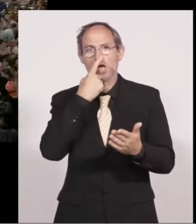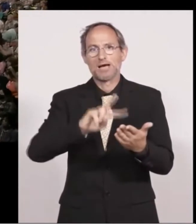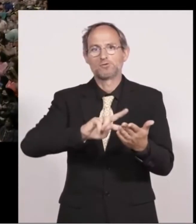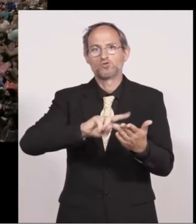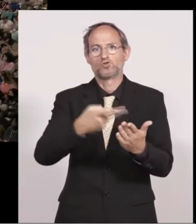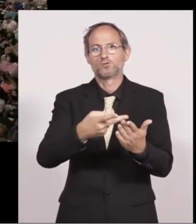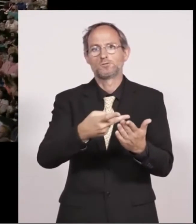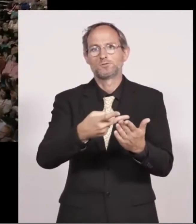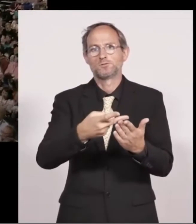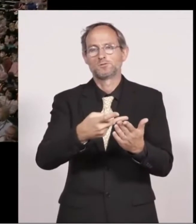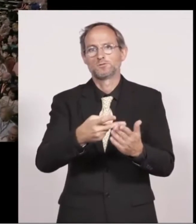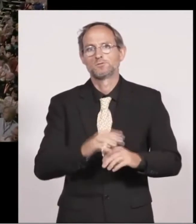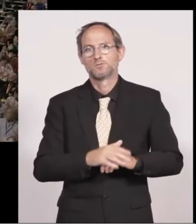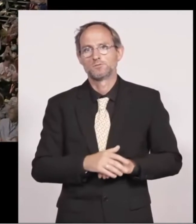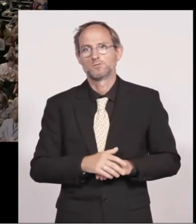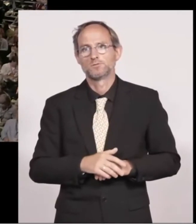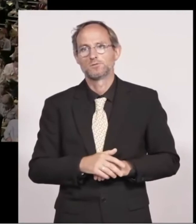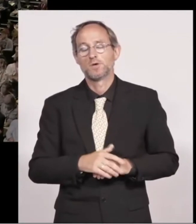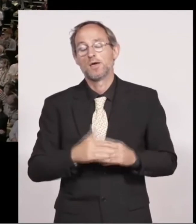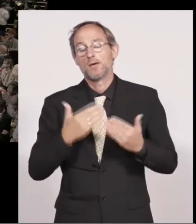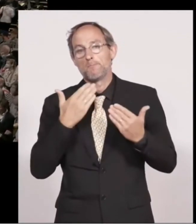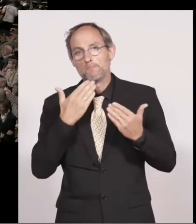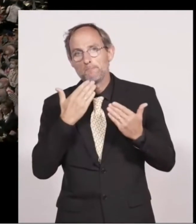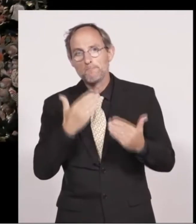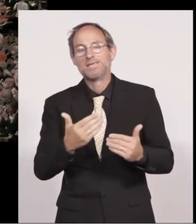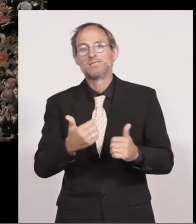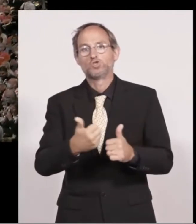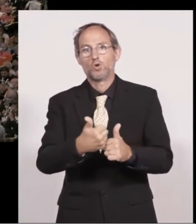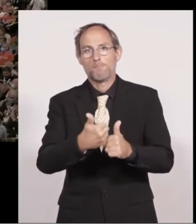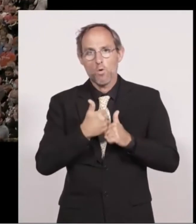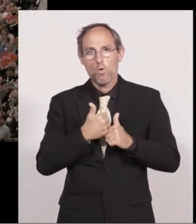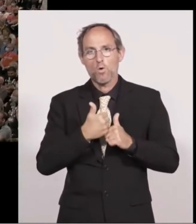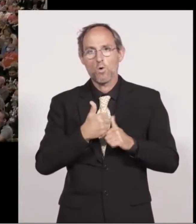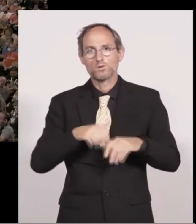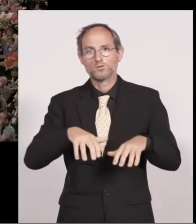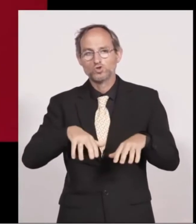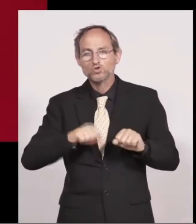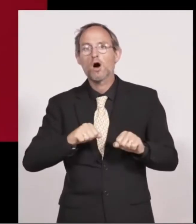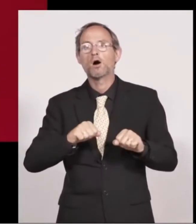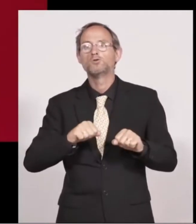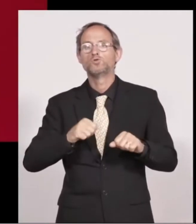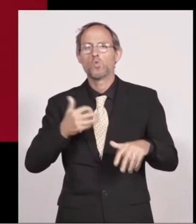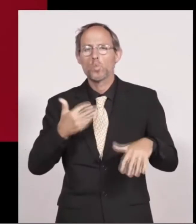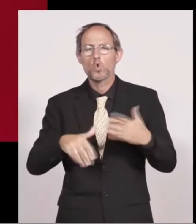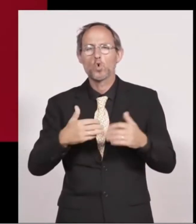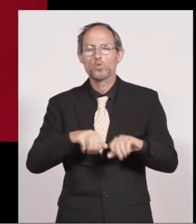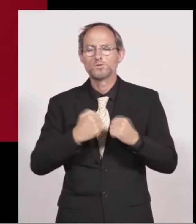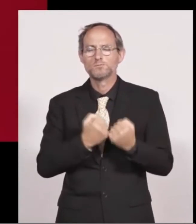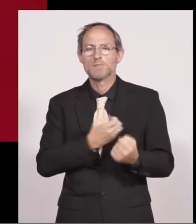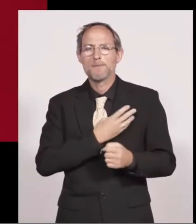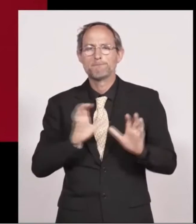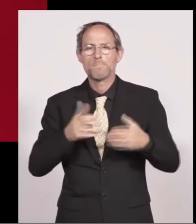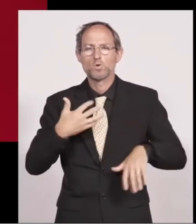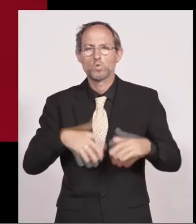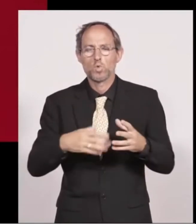please start please support and let's start to heal heal the wounds and